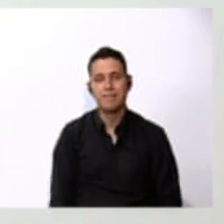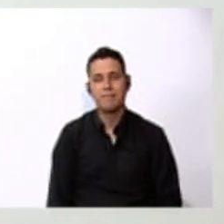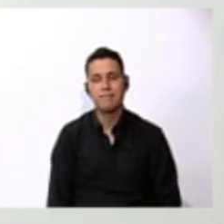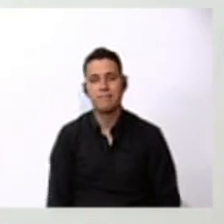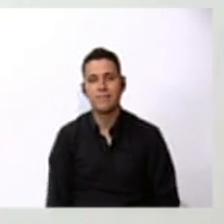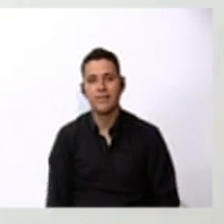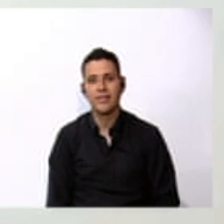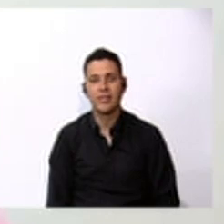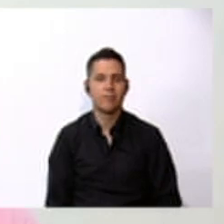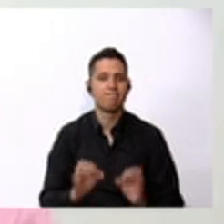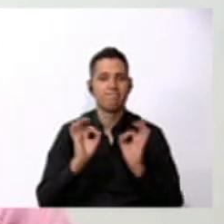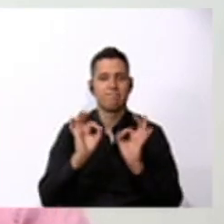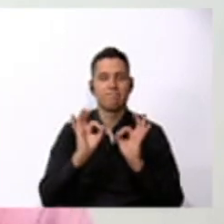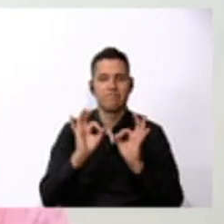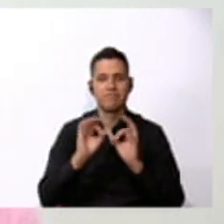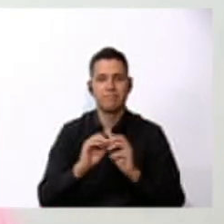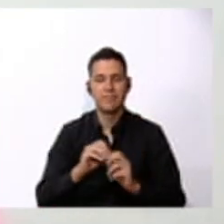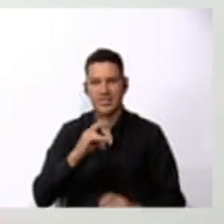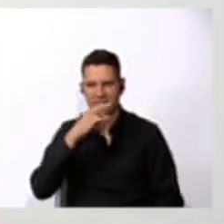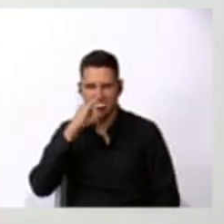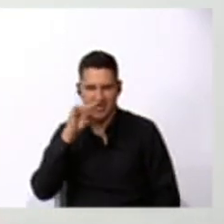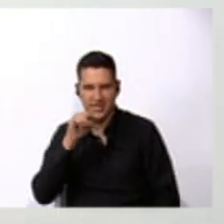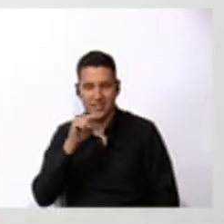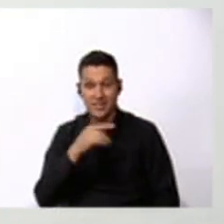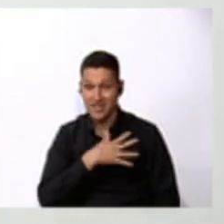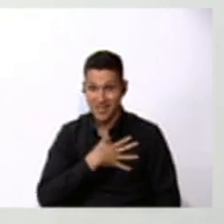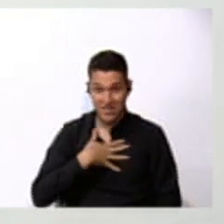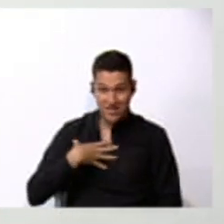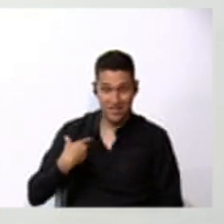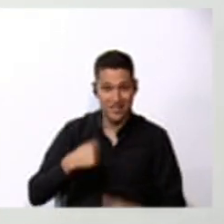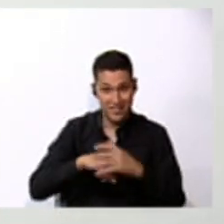Great. Kids, do you like English?